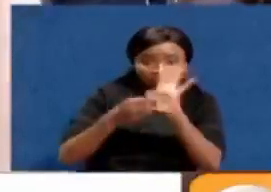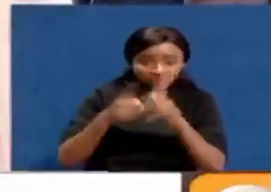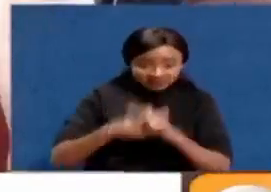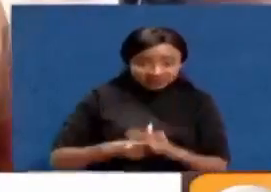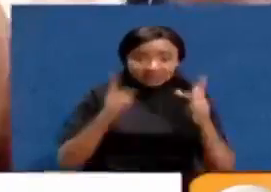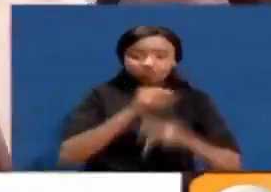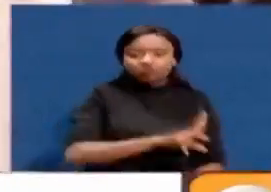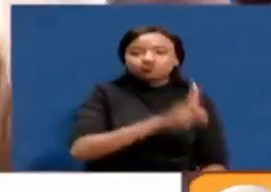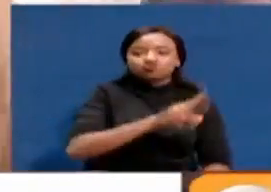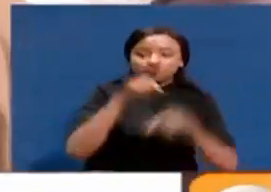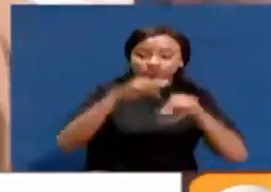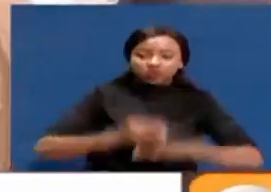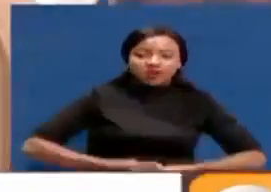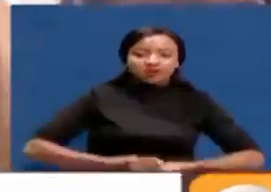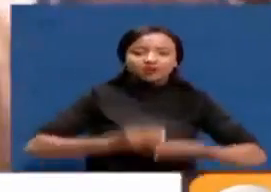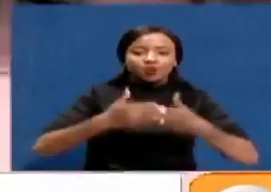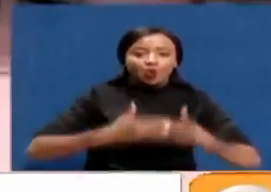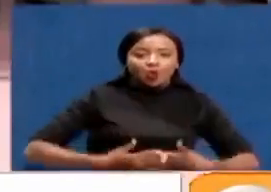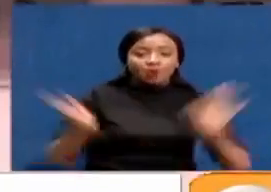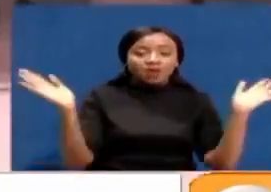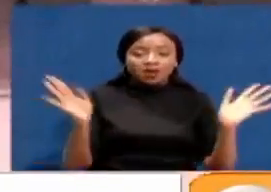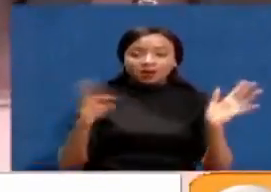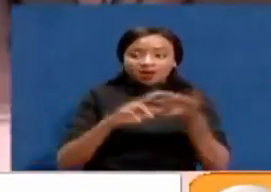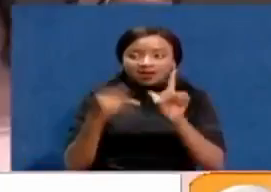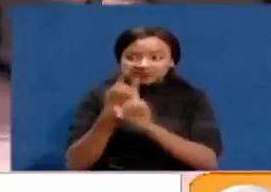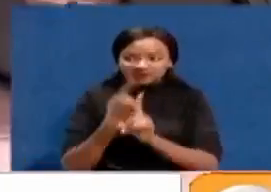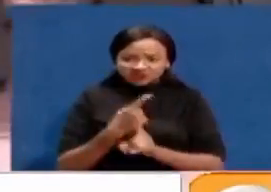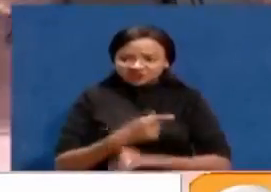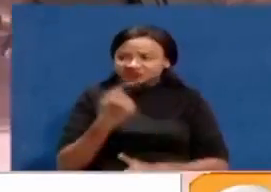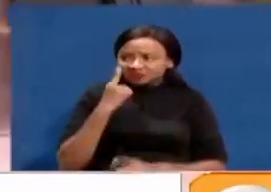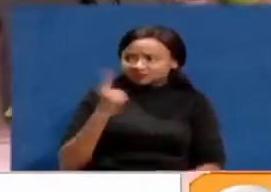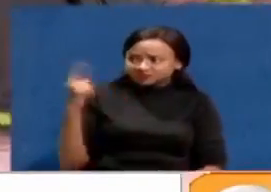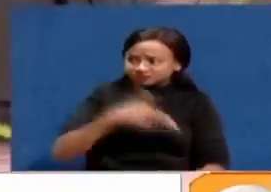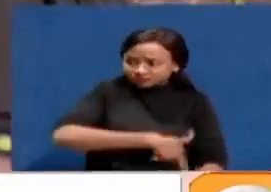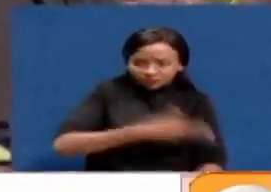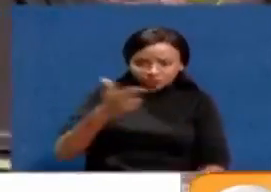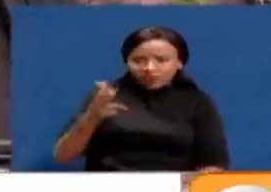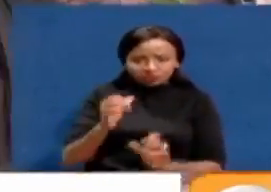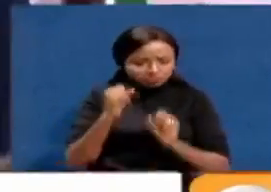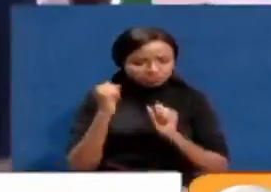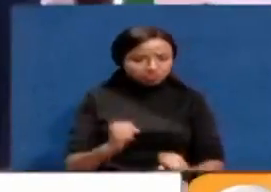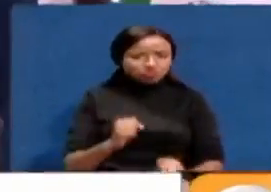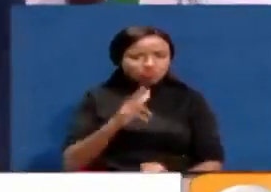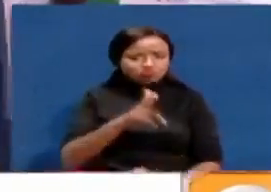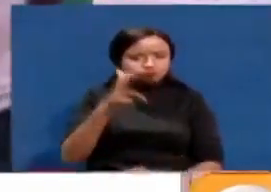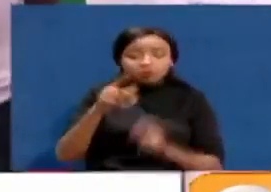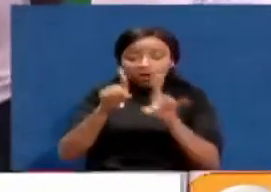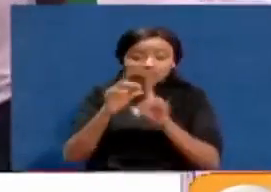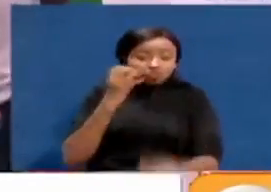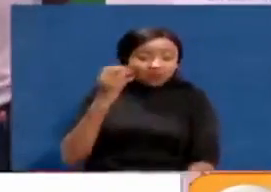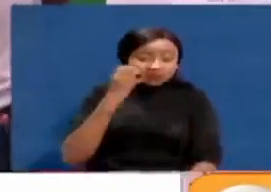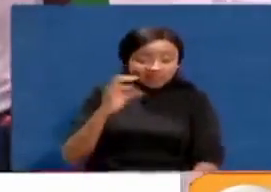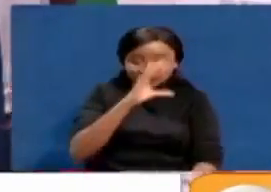was unveiled today and with it, new locally made weaponry, sophisticated guns with interior seers Fred